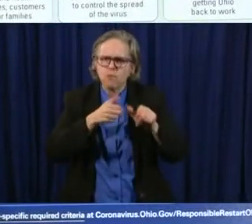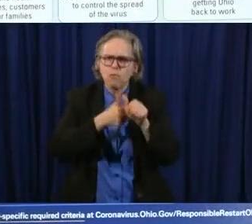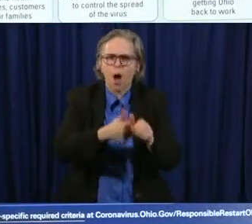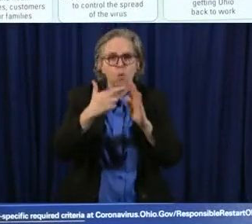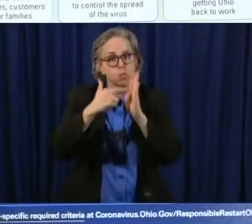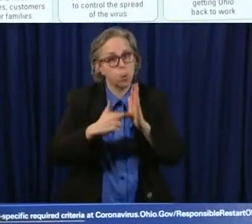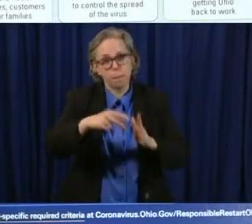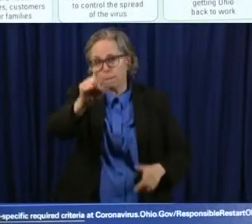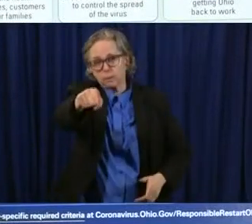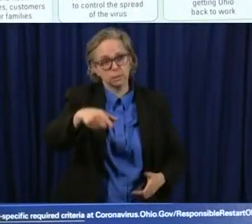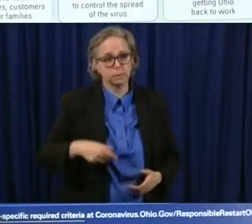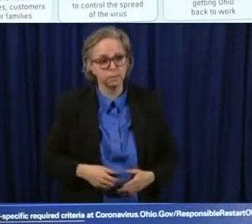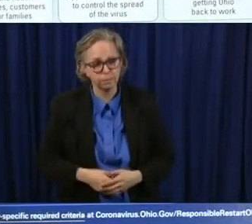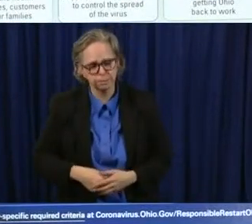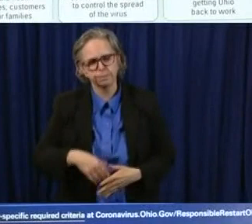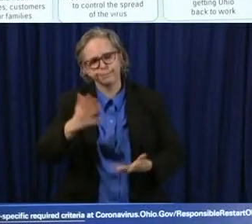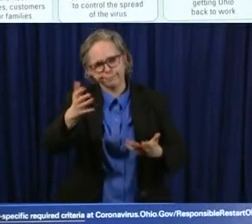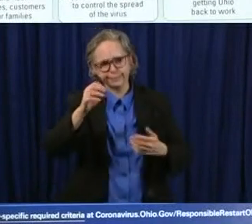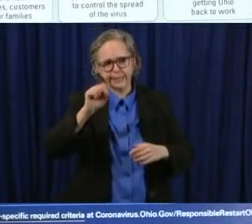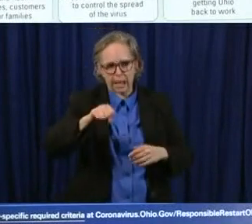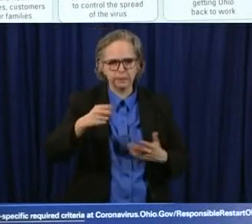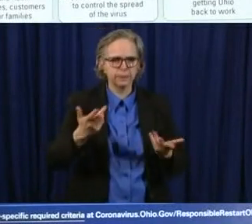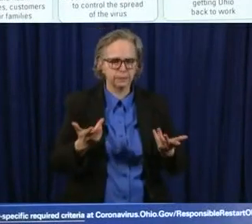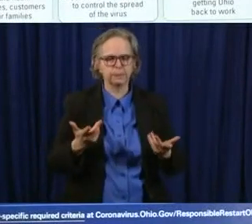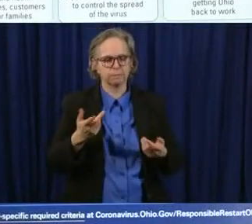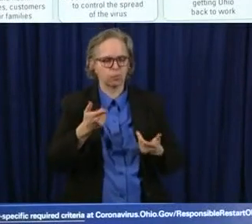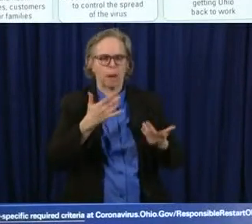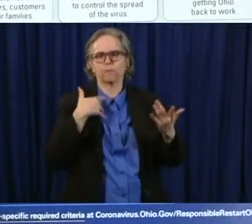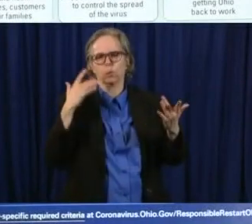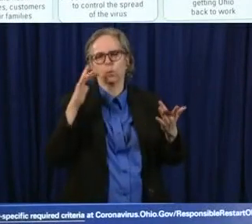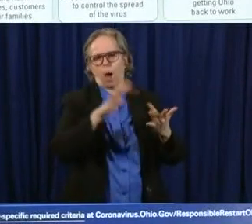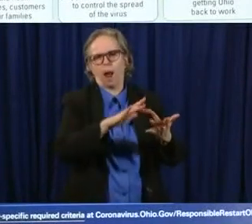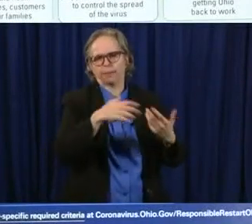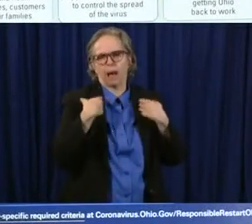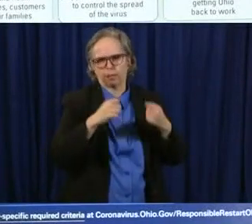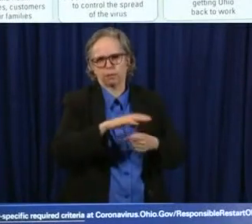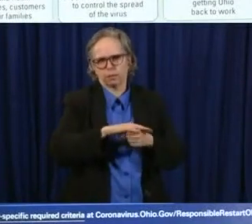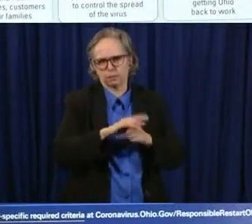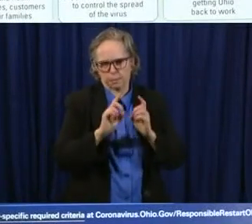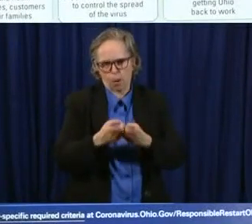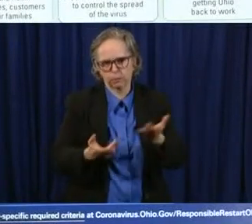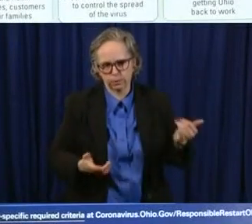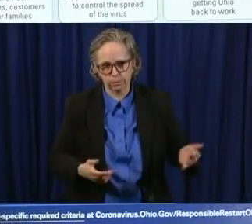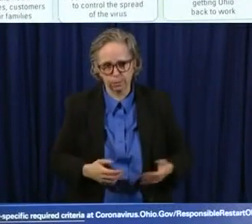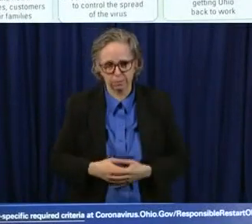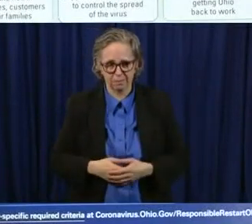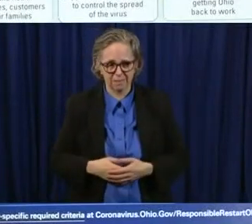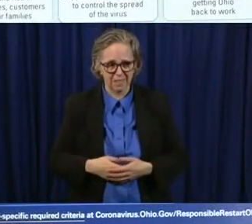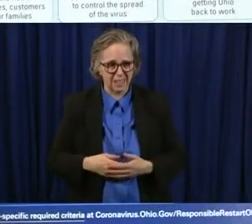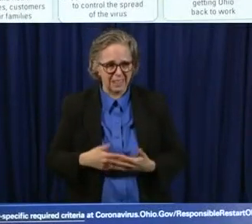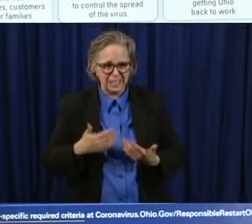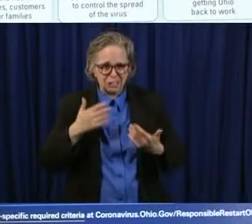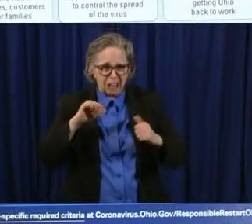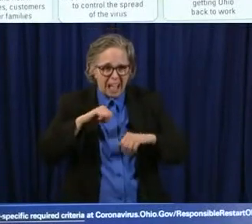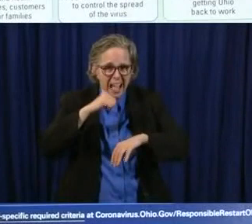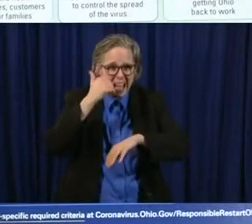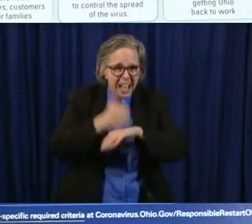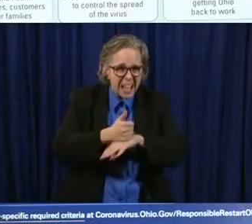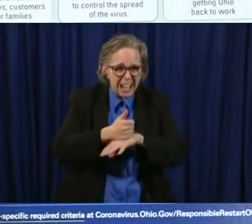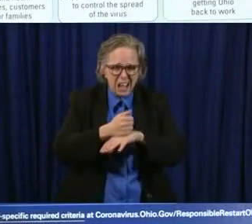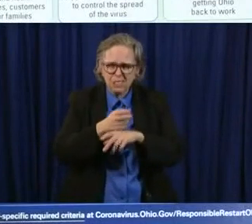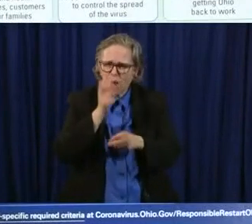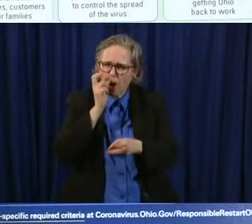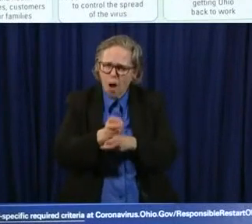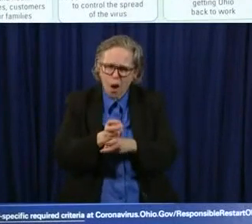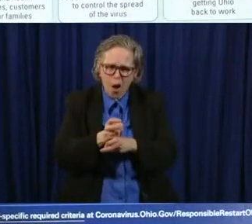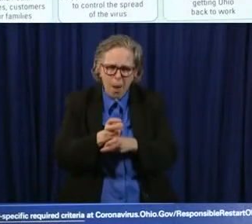department but look we're not in the we're not about trying to make things onerous just to be doing it we're trying to be able to